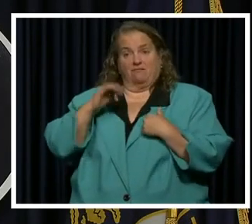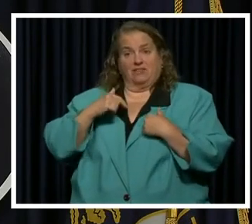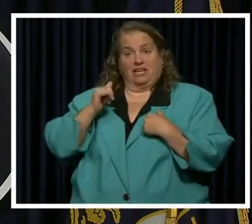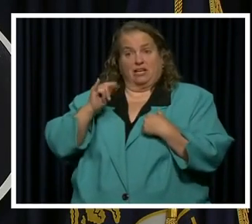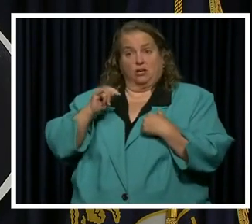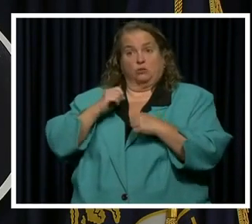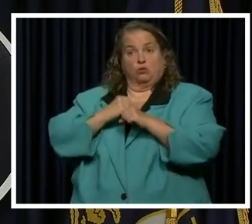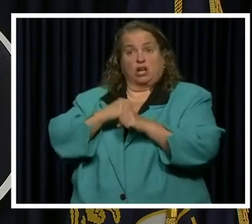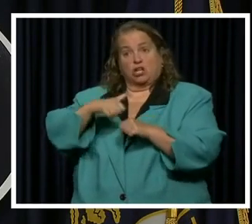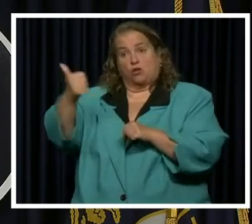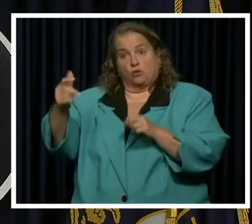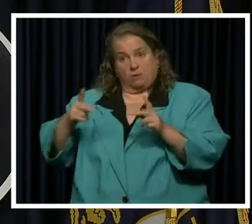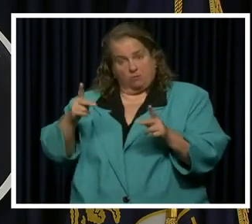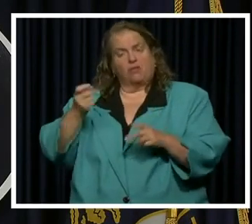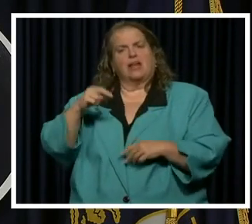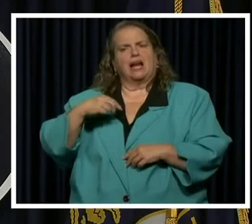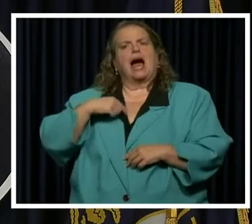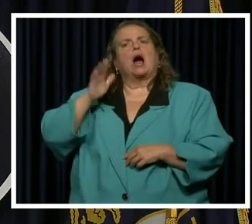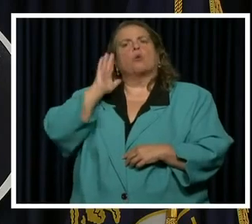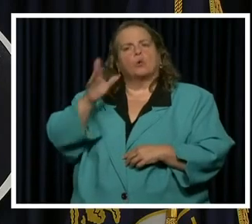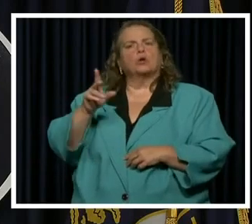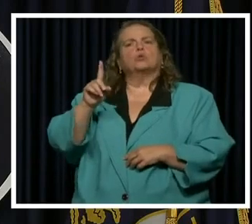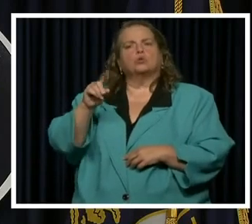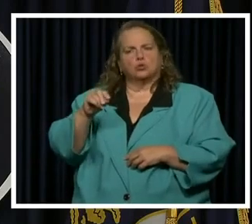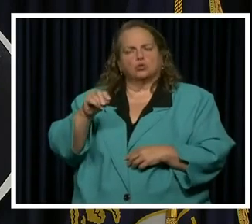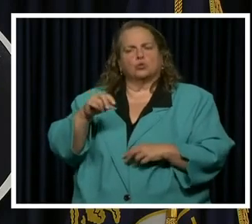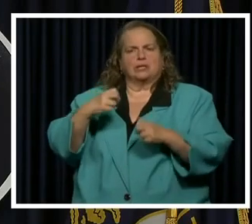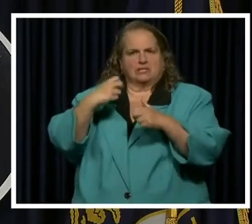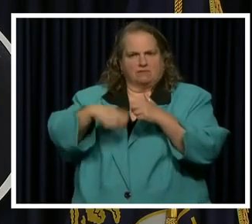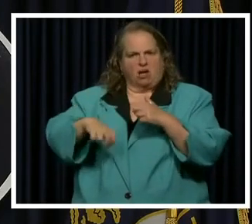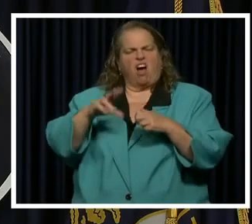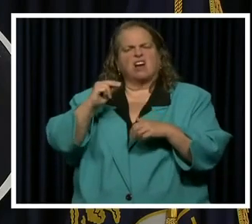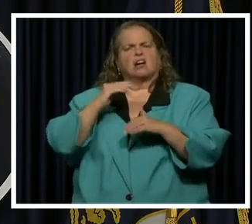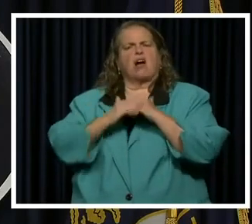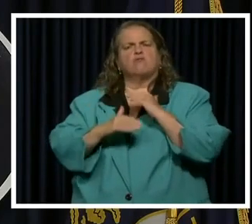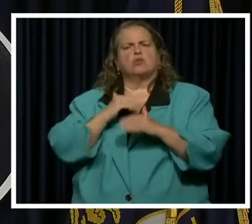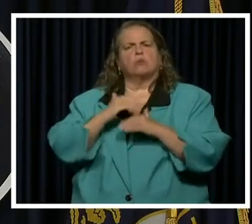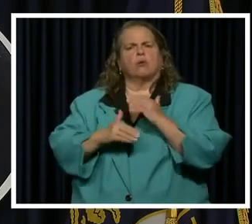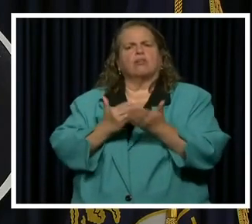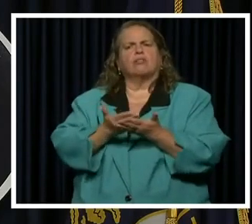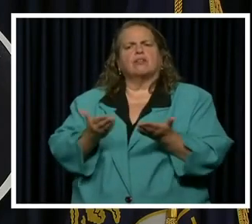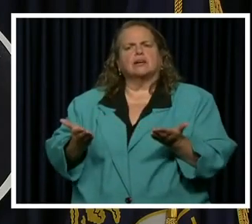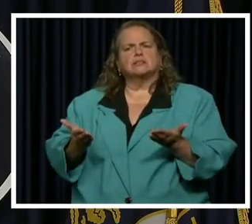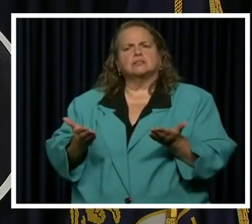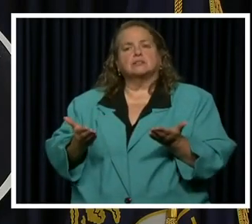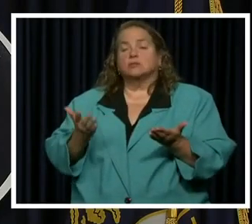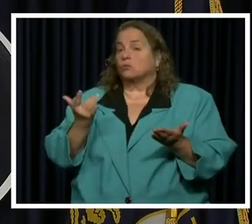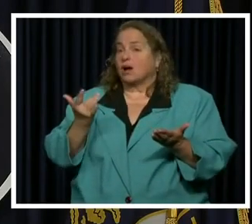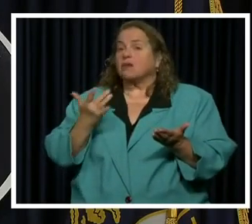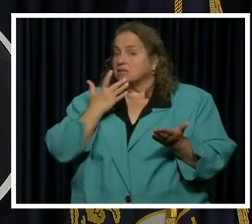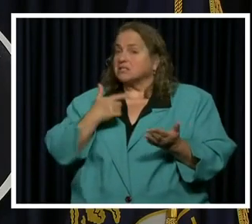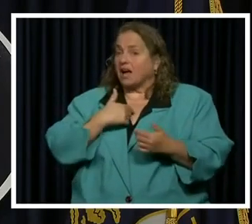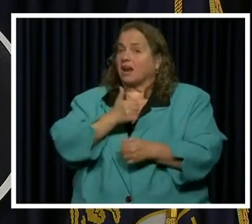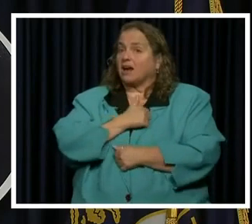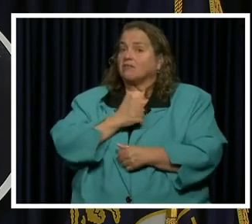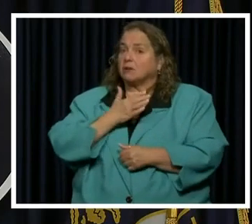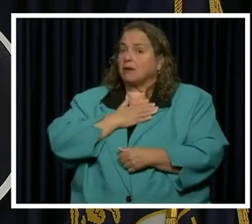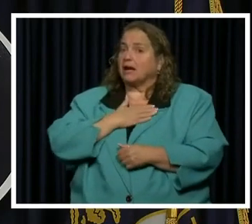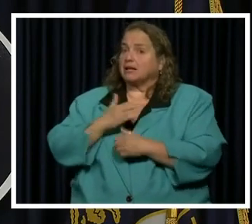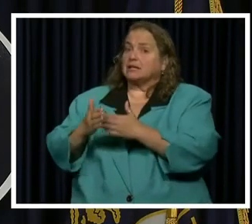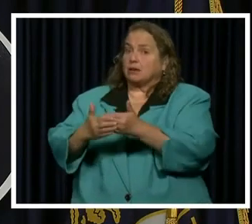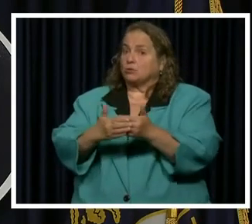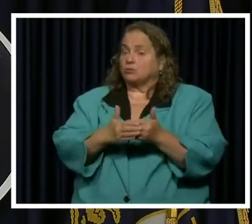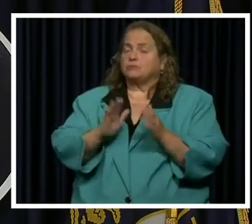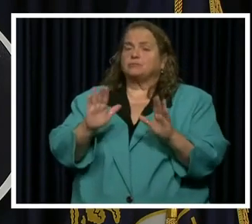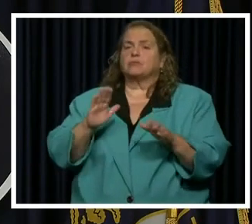that I will do difficult and uncomfortable things because I also love my neighbor. All right.